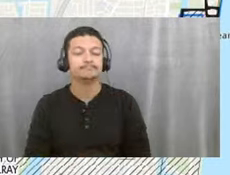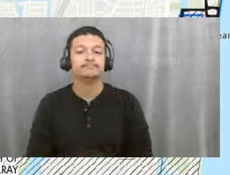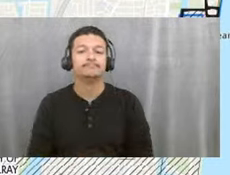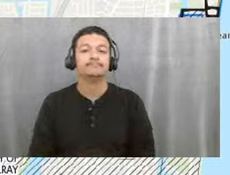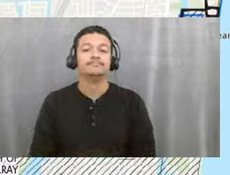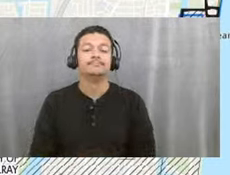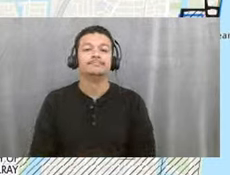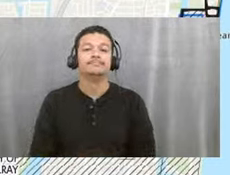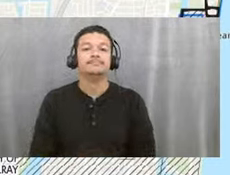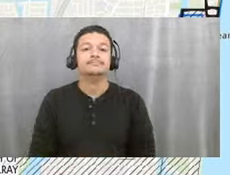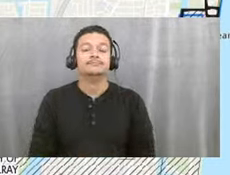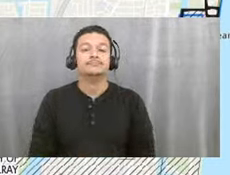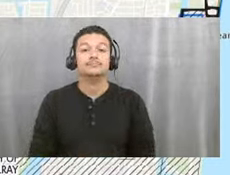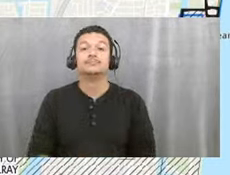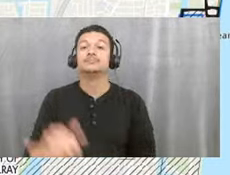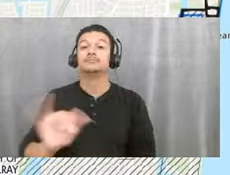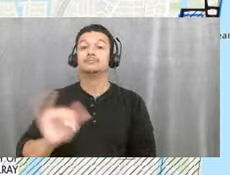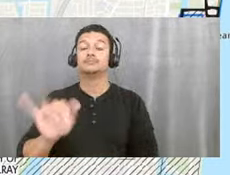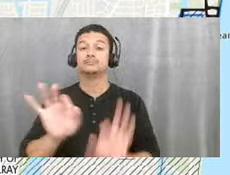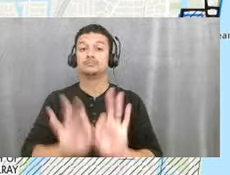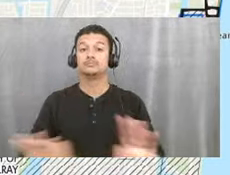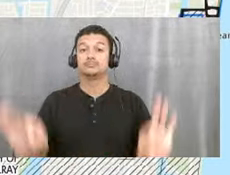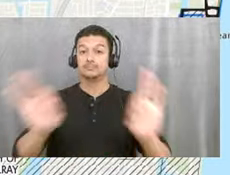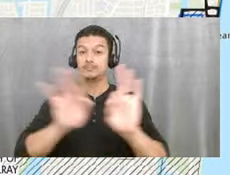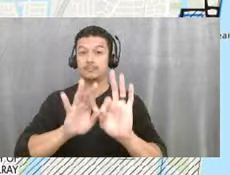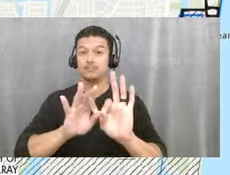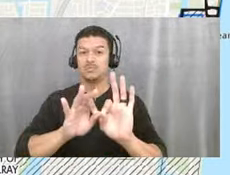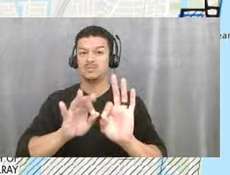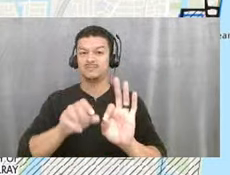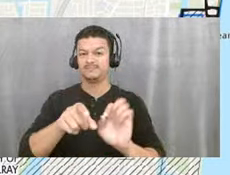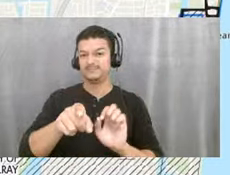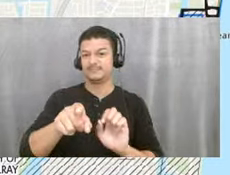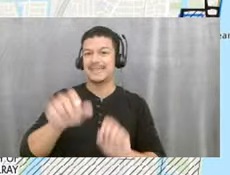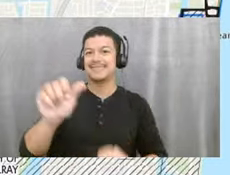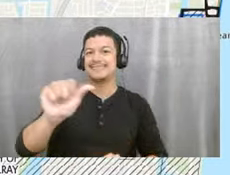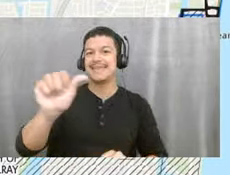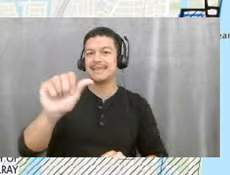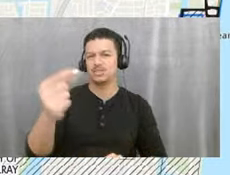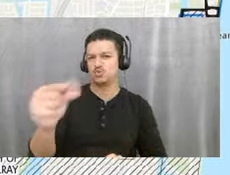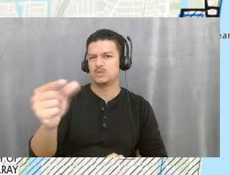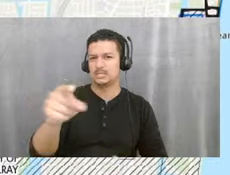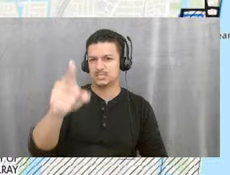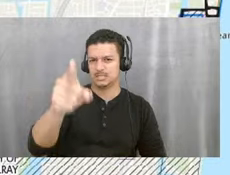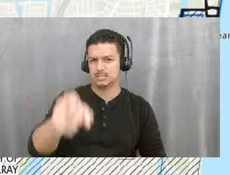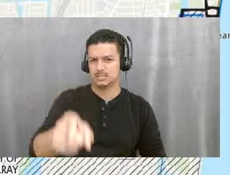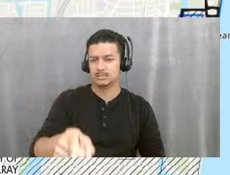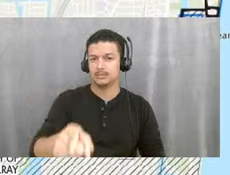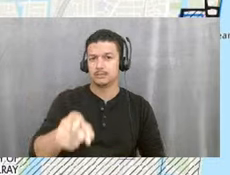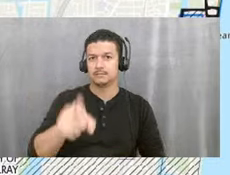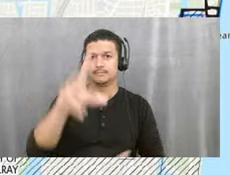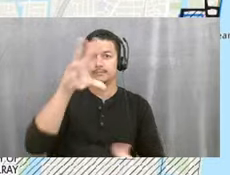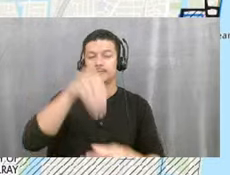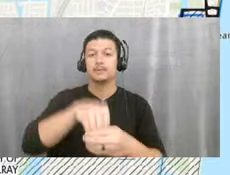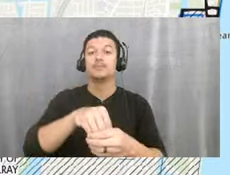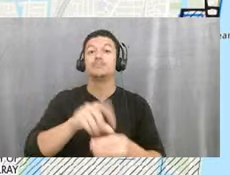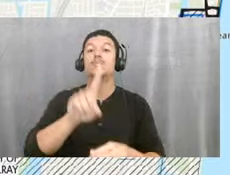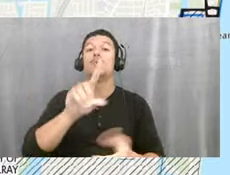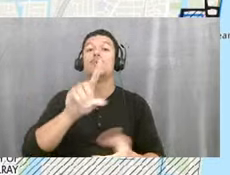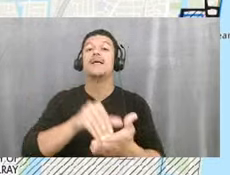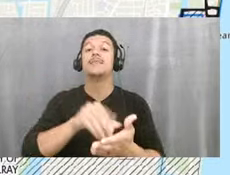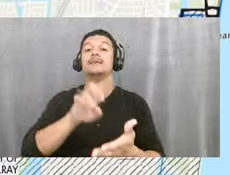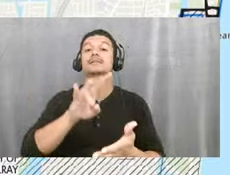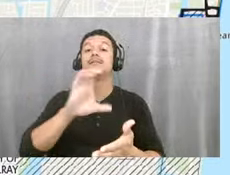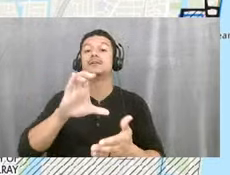It's also kind of important to note here that the A areas include, um, 1,725 acres